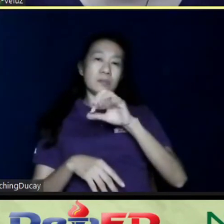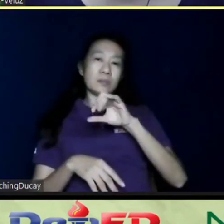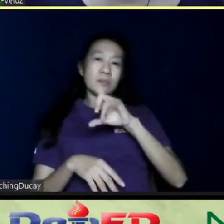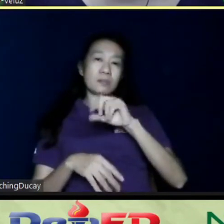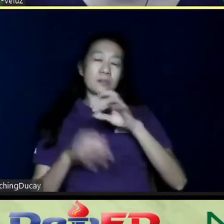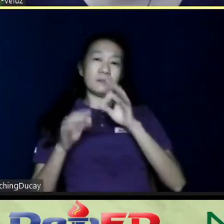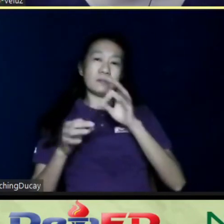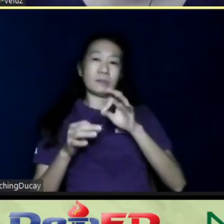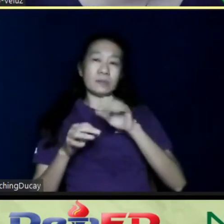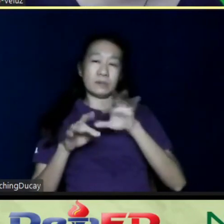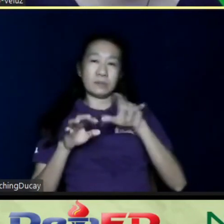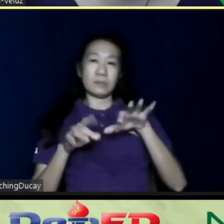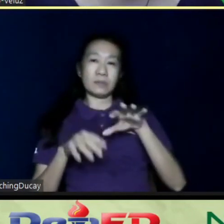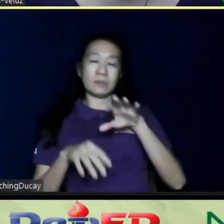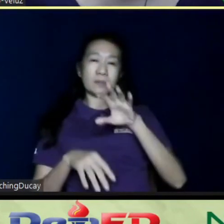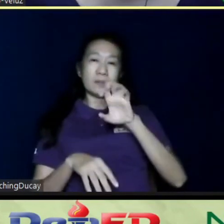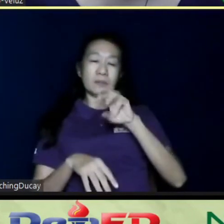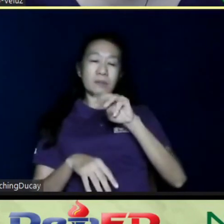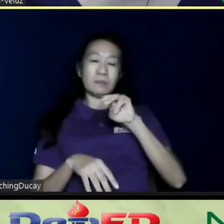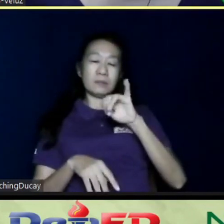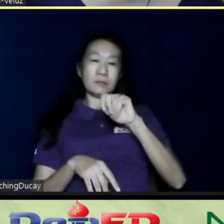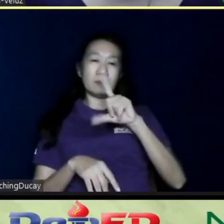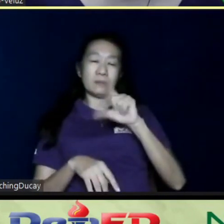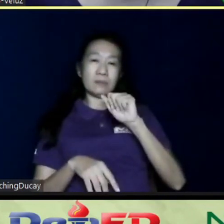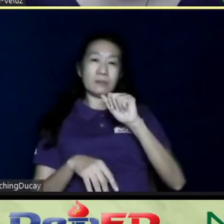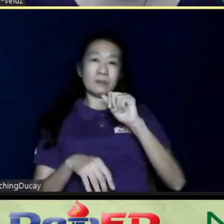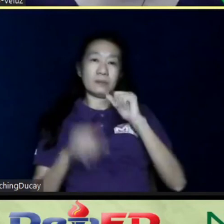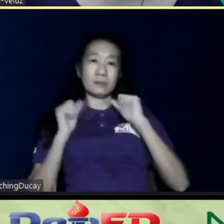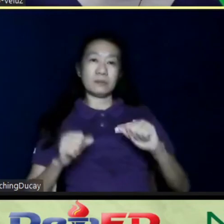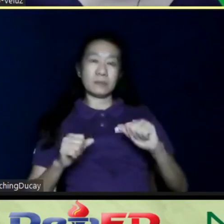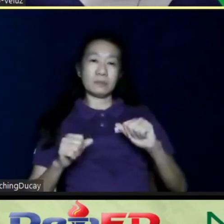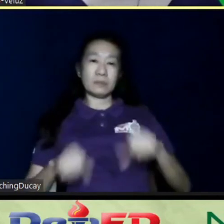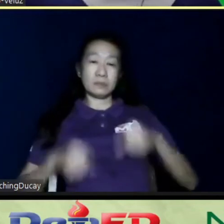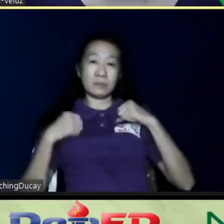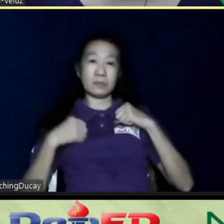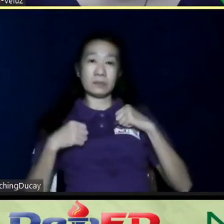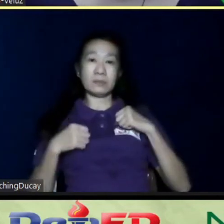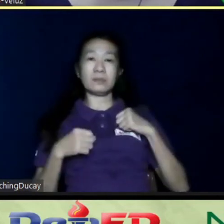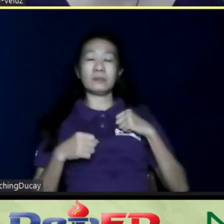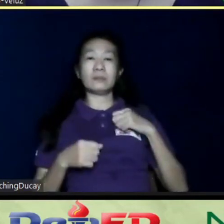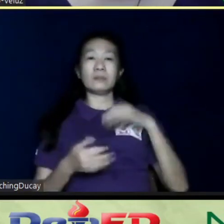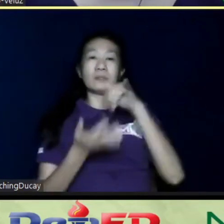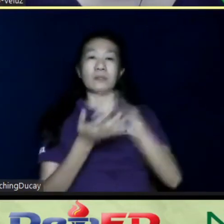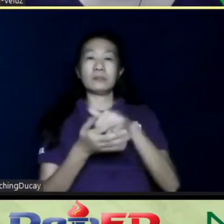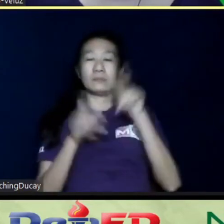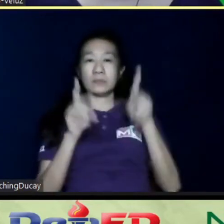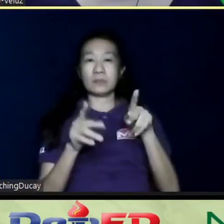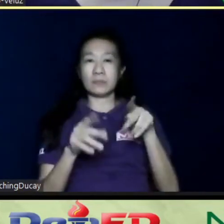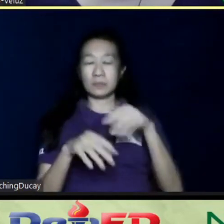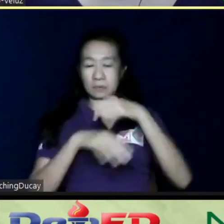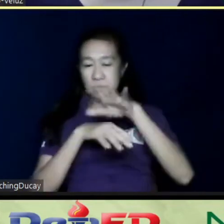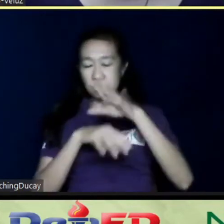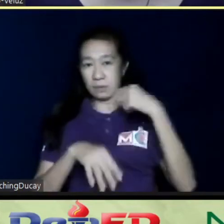can type our email address on the thread, and you can just send us that person should send us a resume.